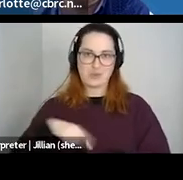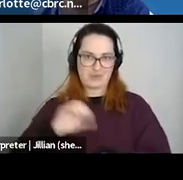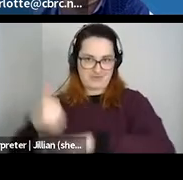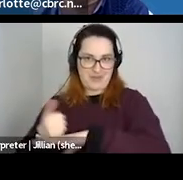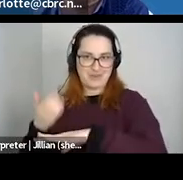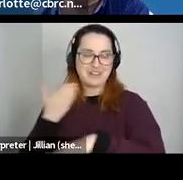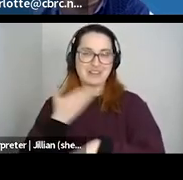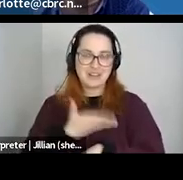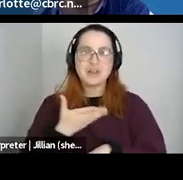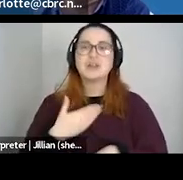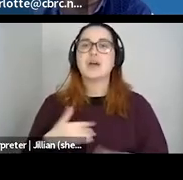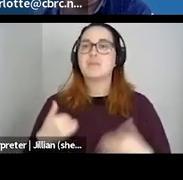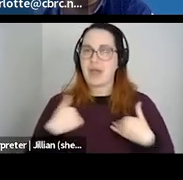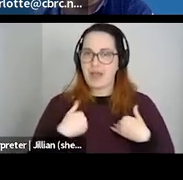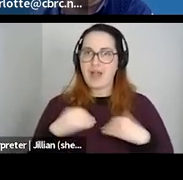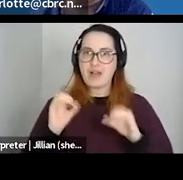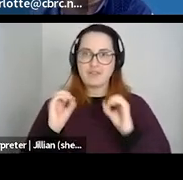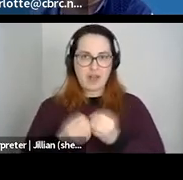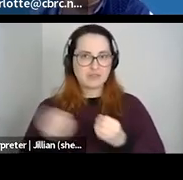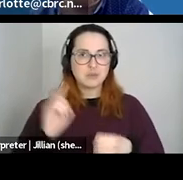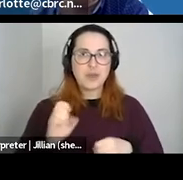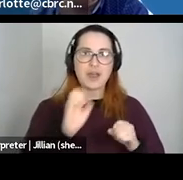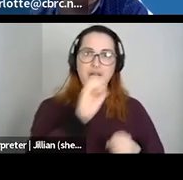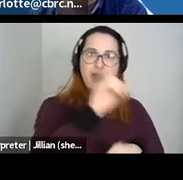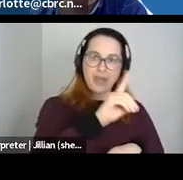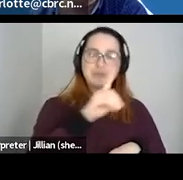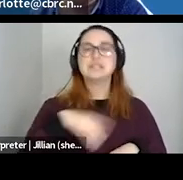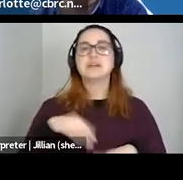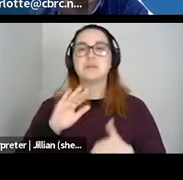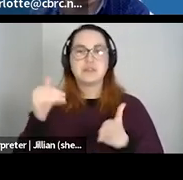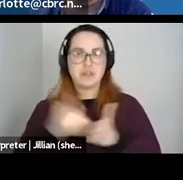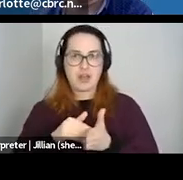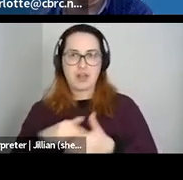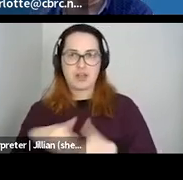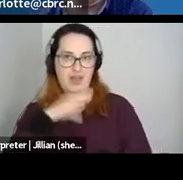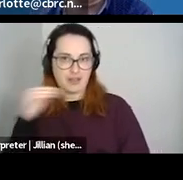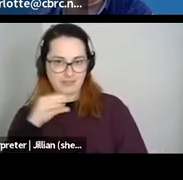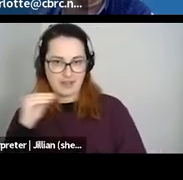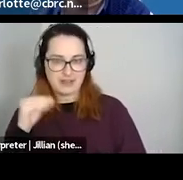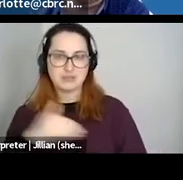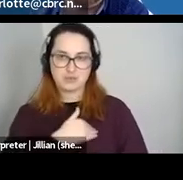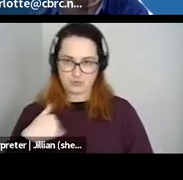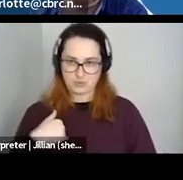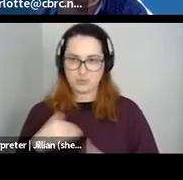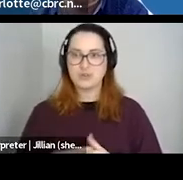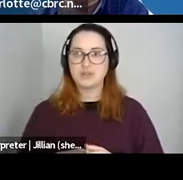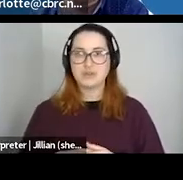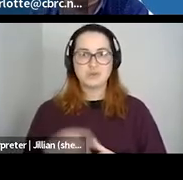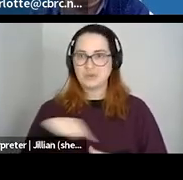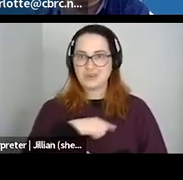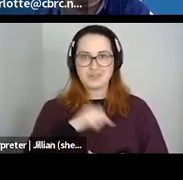satellite offices in Edmonton, Toronto, and here in Tobacco, Califax. We don't do this work alone. You never can.